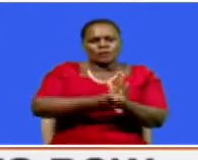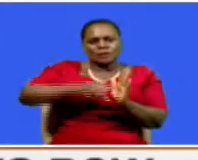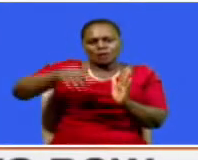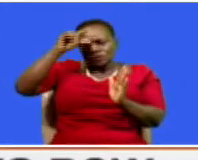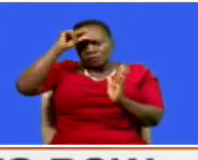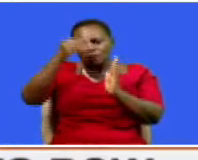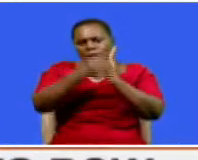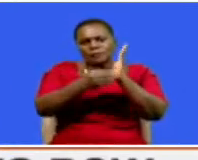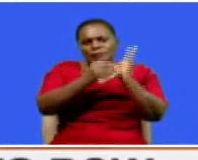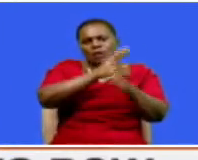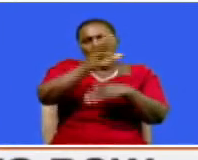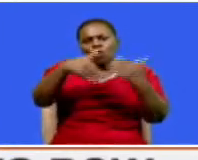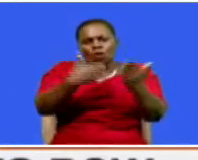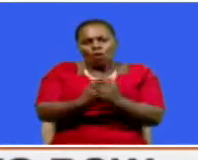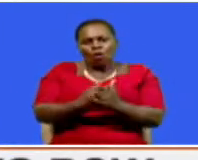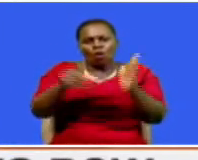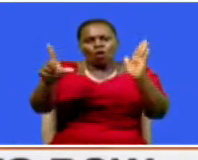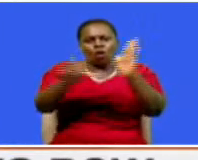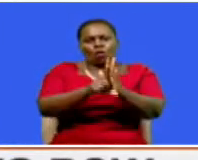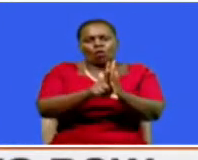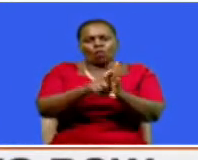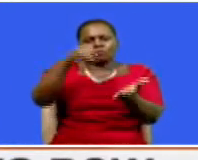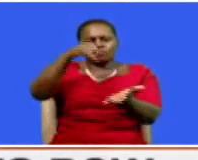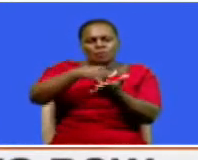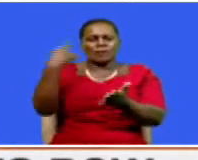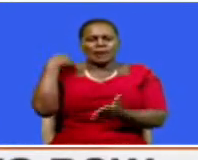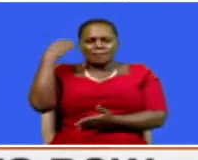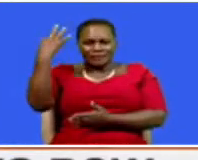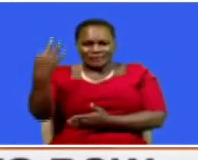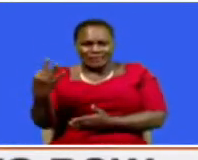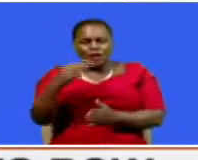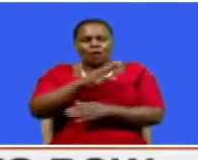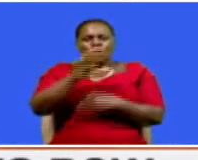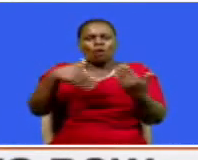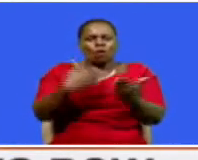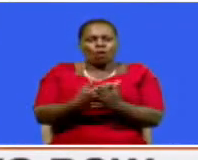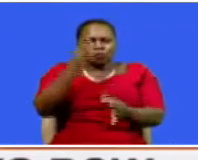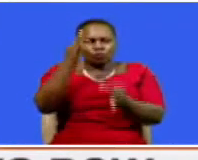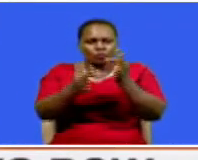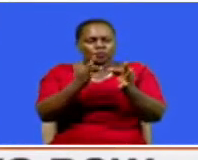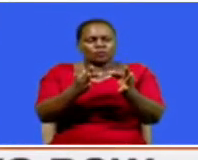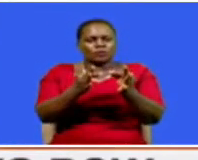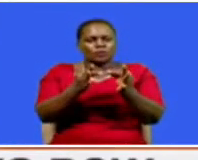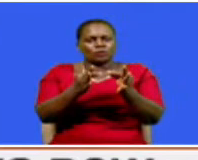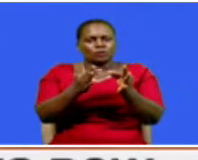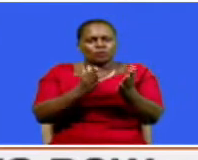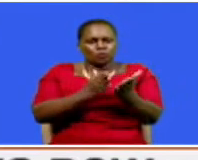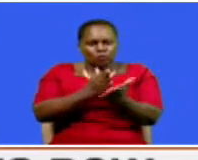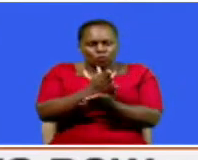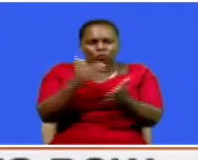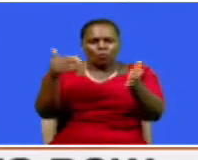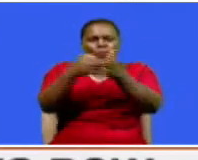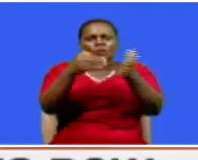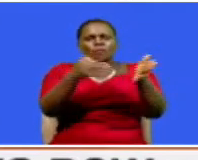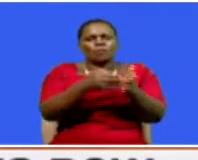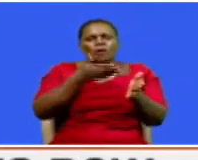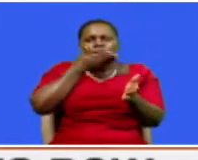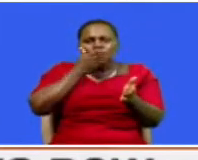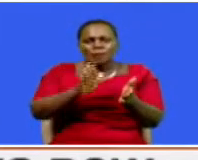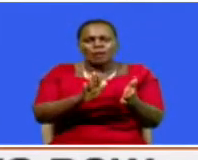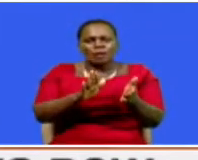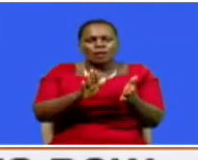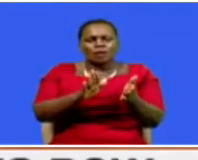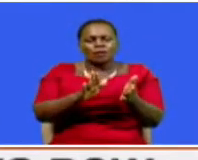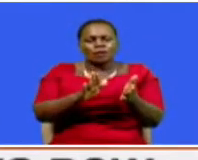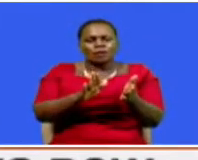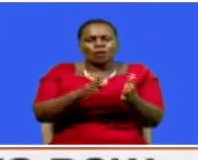Government Act and all enabling provisions of the law. Number three, an order of judicial review by way of prohibition prohibiting the respondent's and all persons